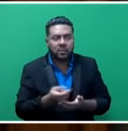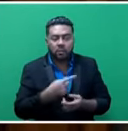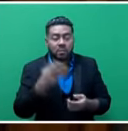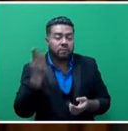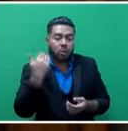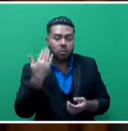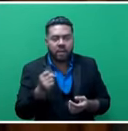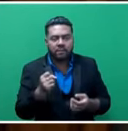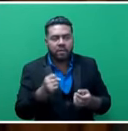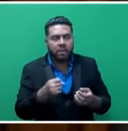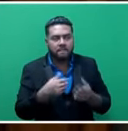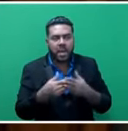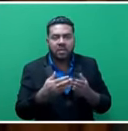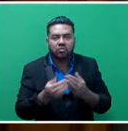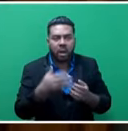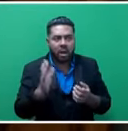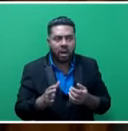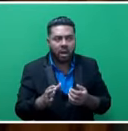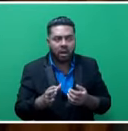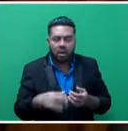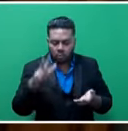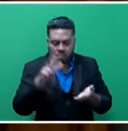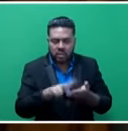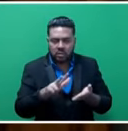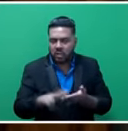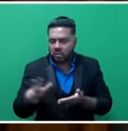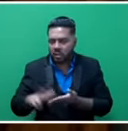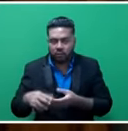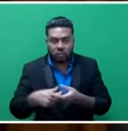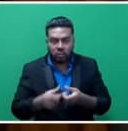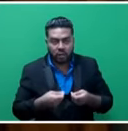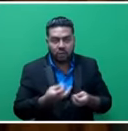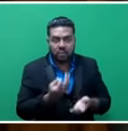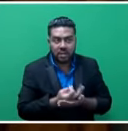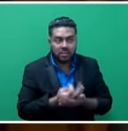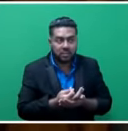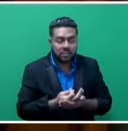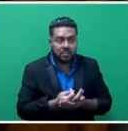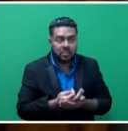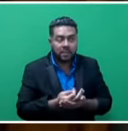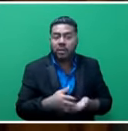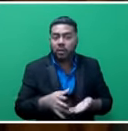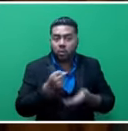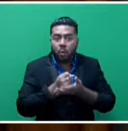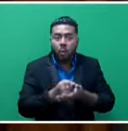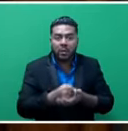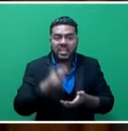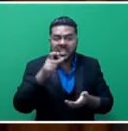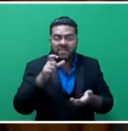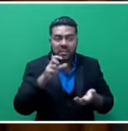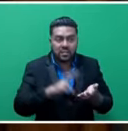who actually were the principal signatories for the use of this fund. In order to hold a civil servant